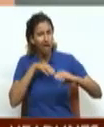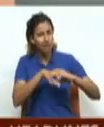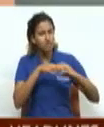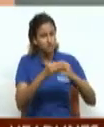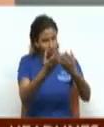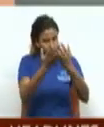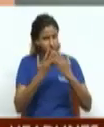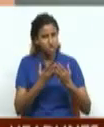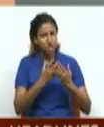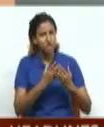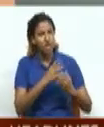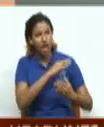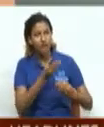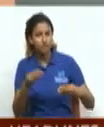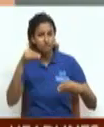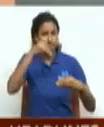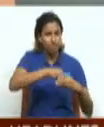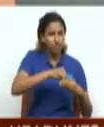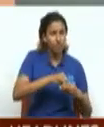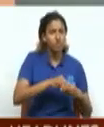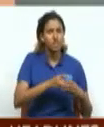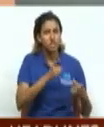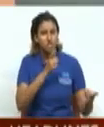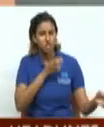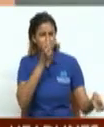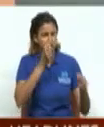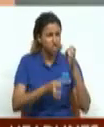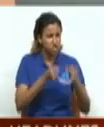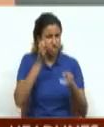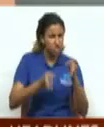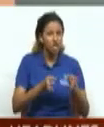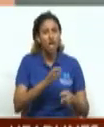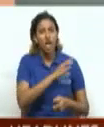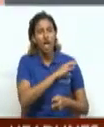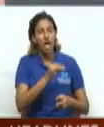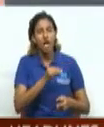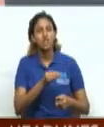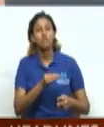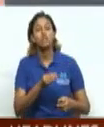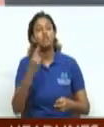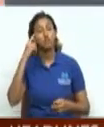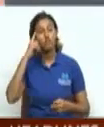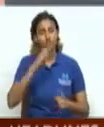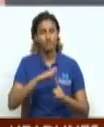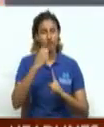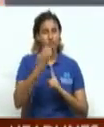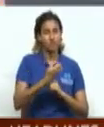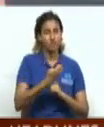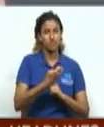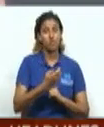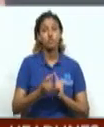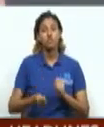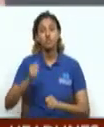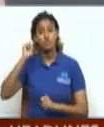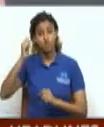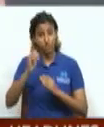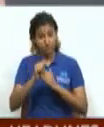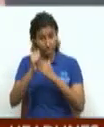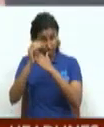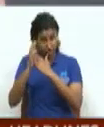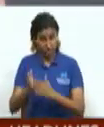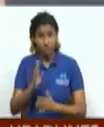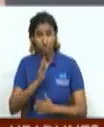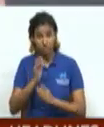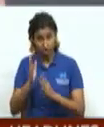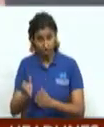environmental decision-making and access to justice in environmental matters. TNT's lead climate negotiator, Kishan Kumar